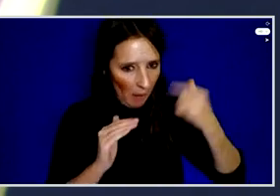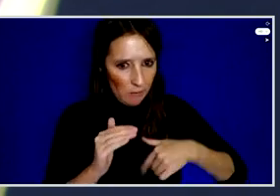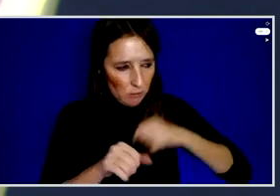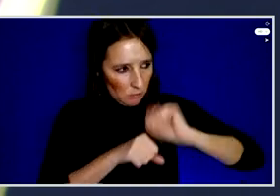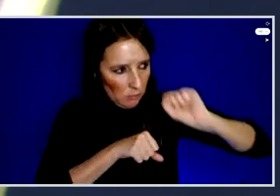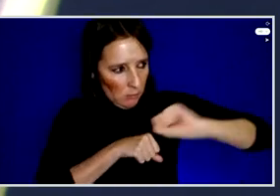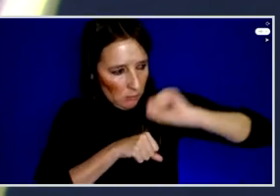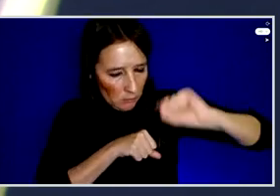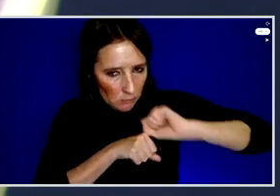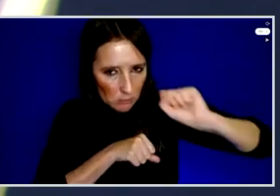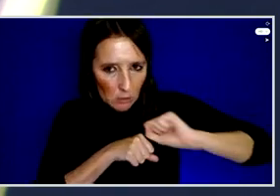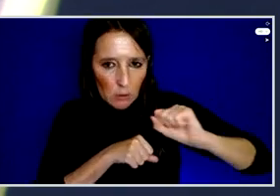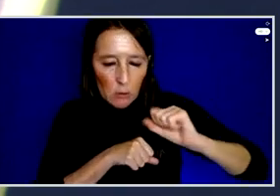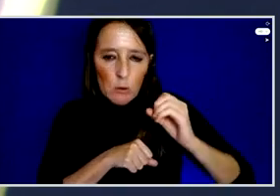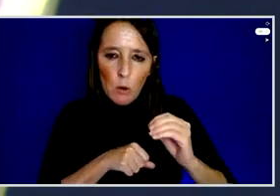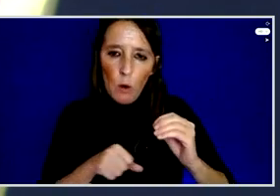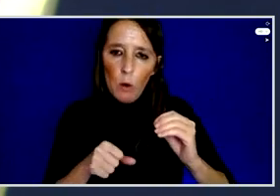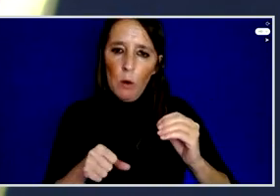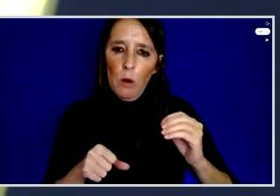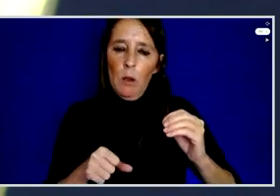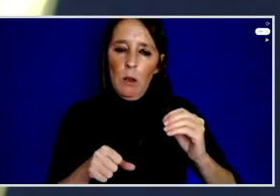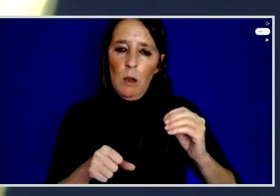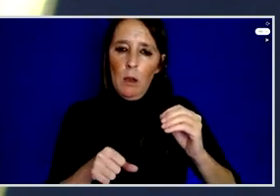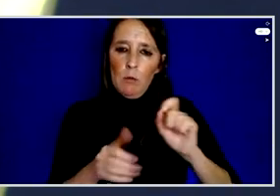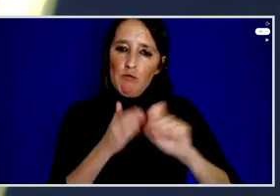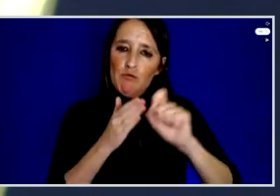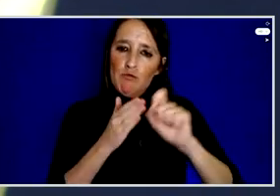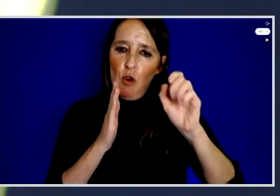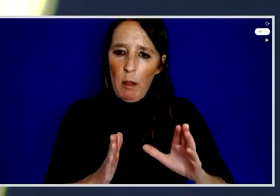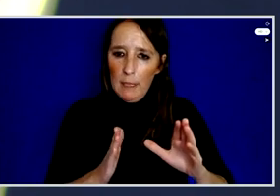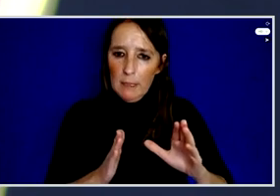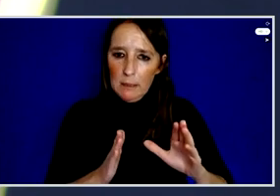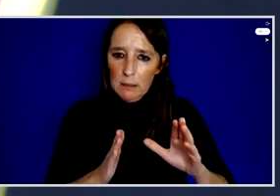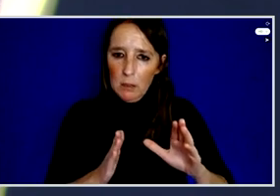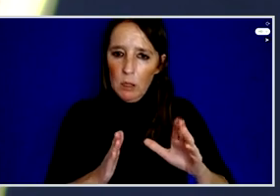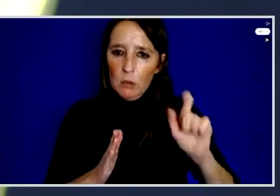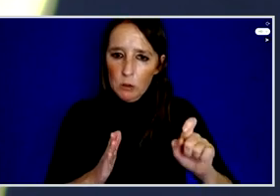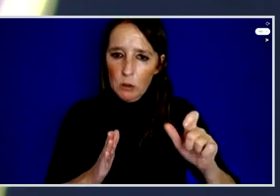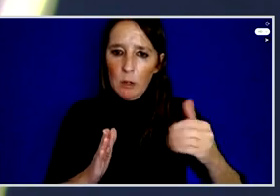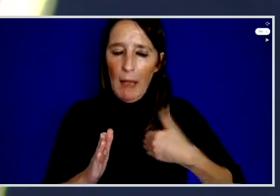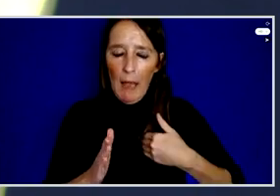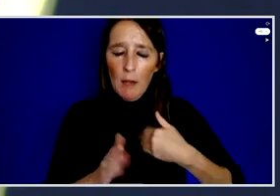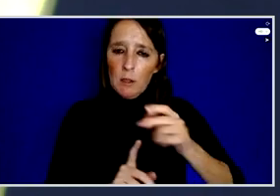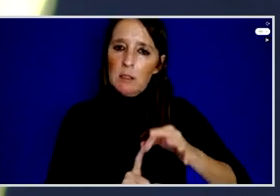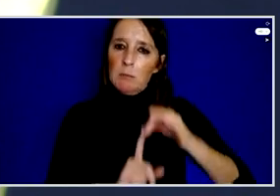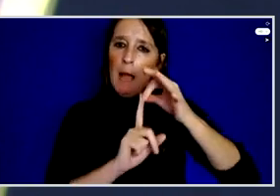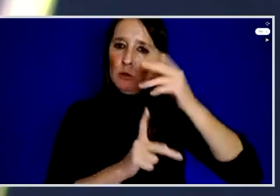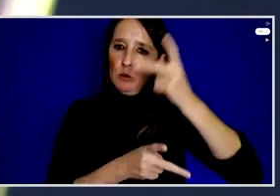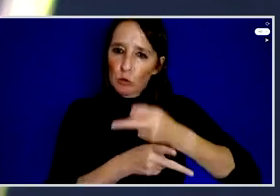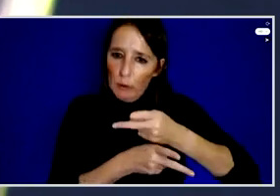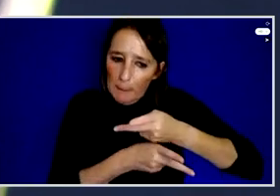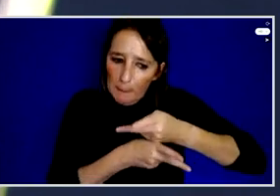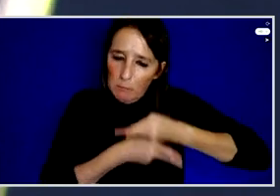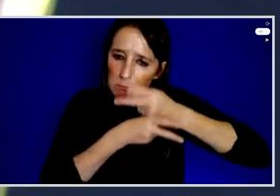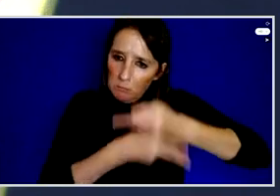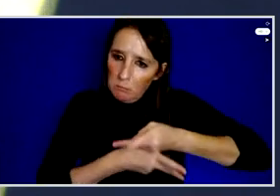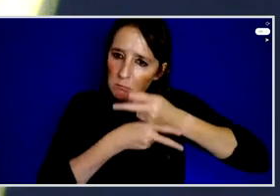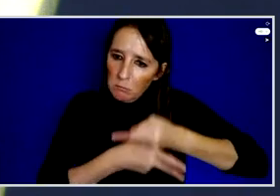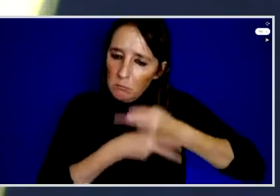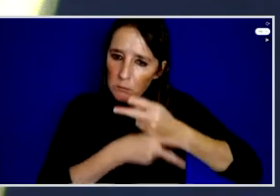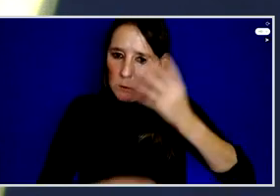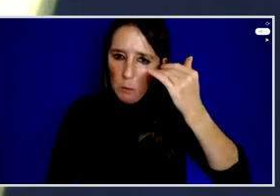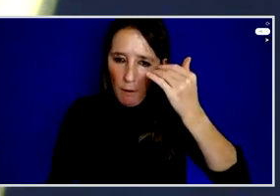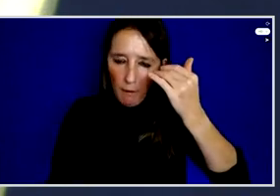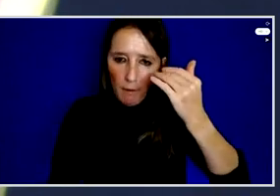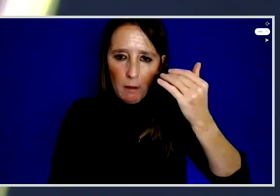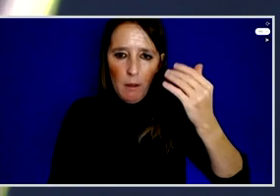investigative reporters should be put in some kind of special treatment that they can with all pressures they have like use as much